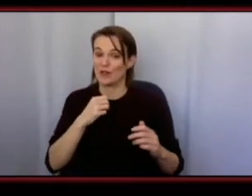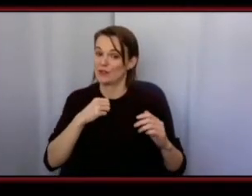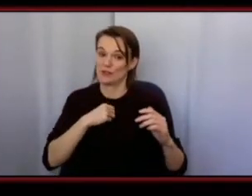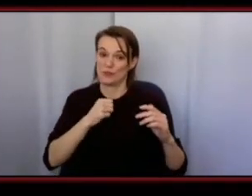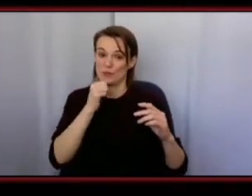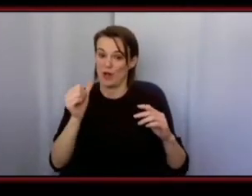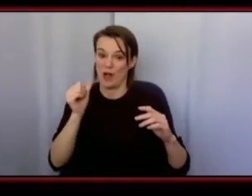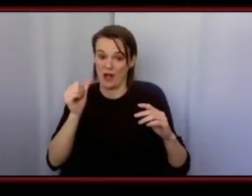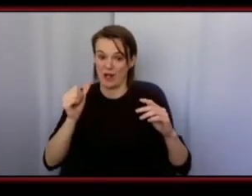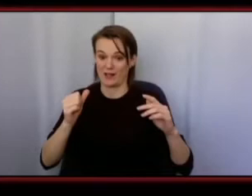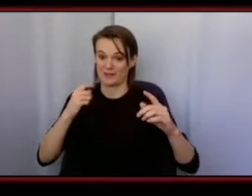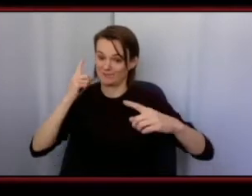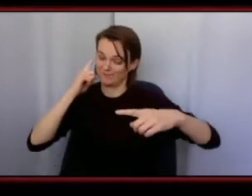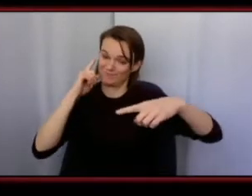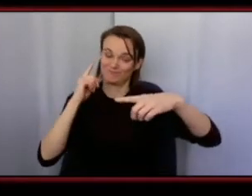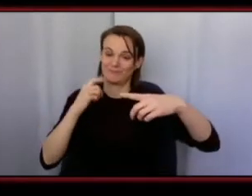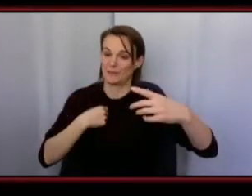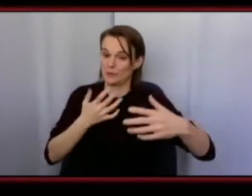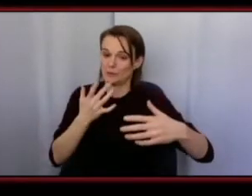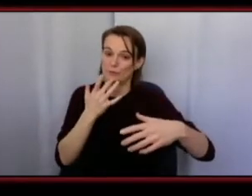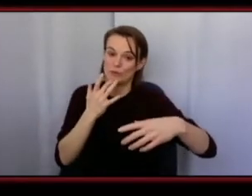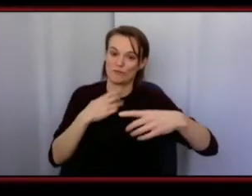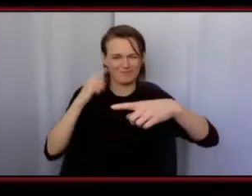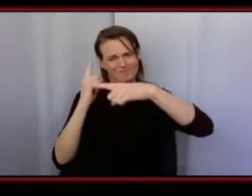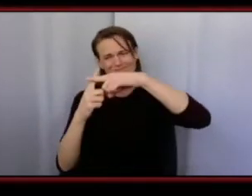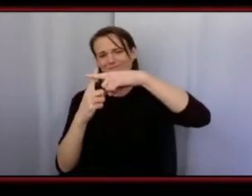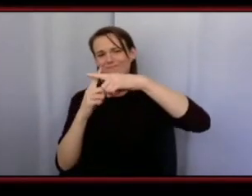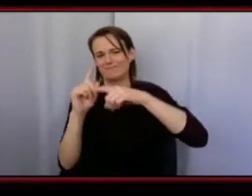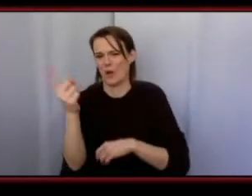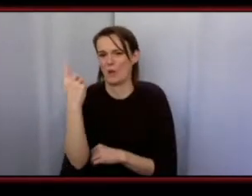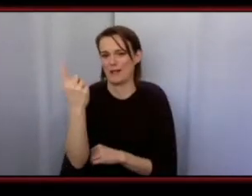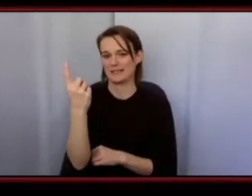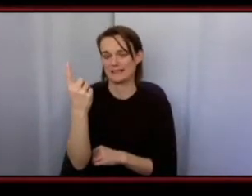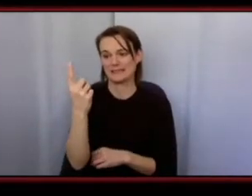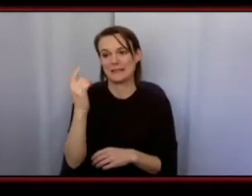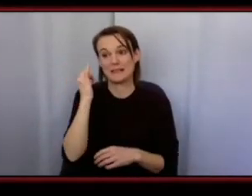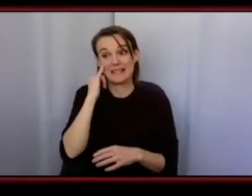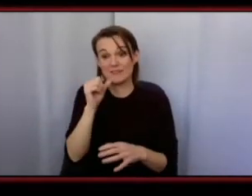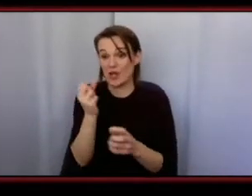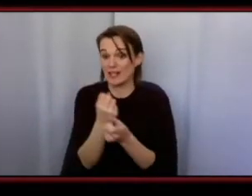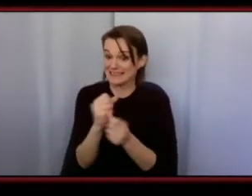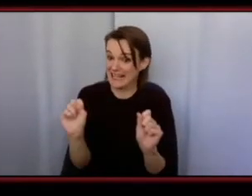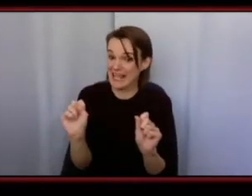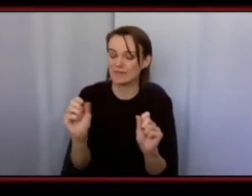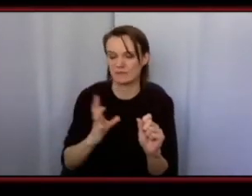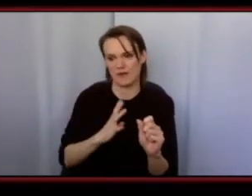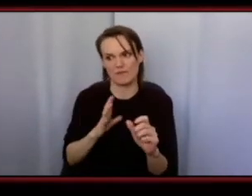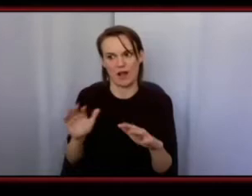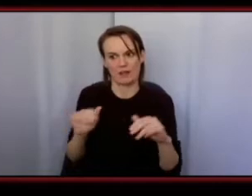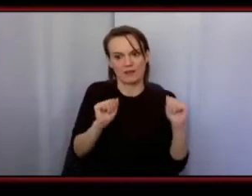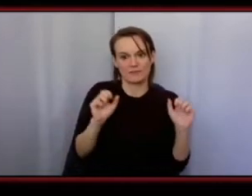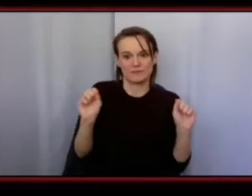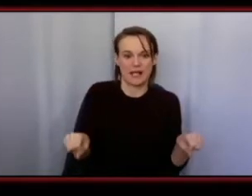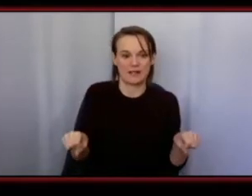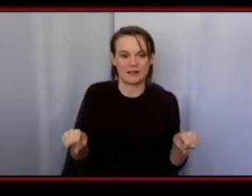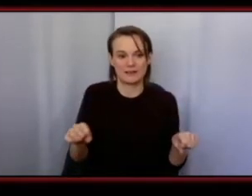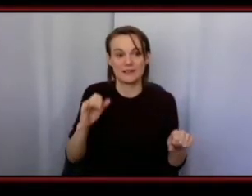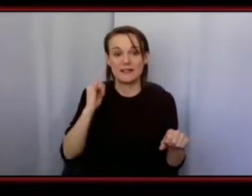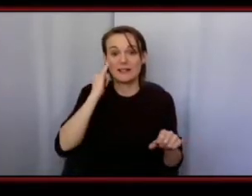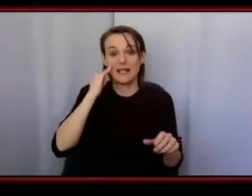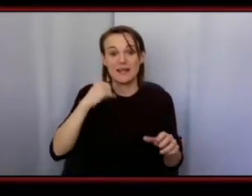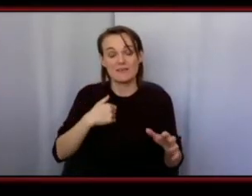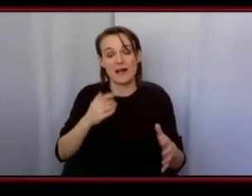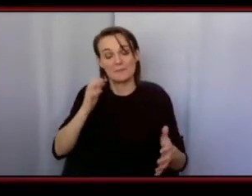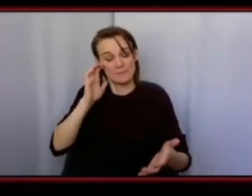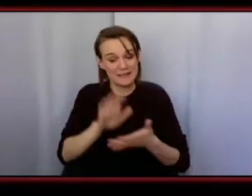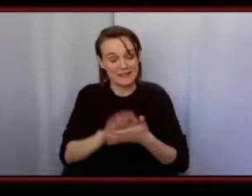but sometimes you can't always do it safely so remember that um and know that if you believe in your product or your employees or